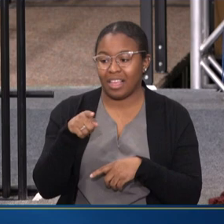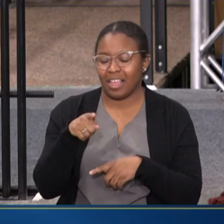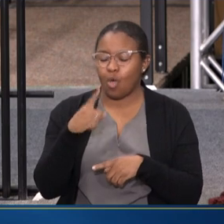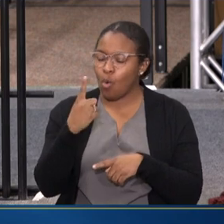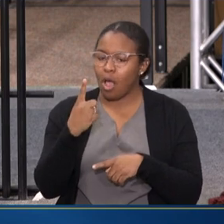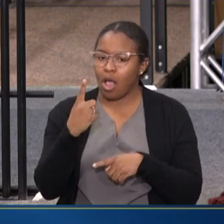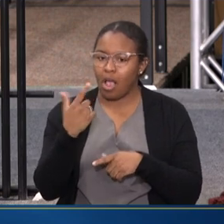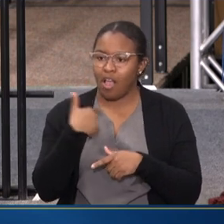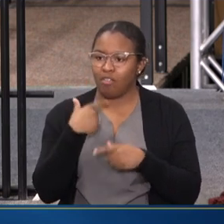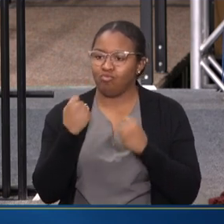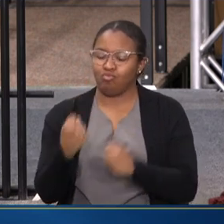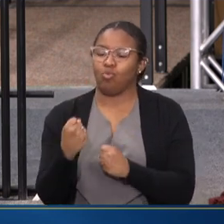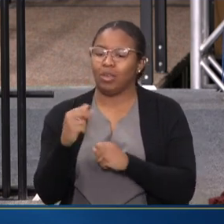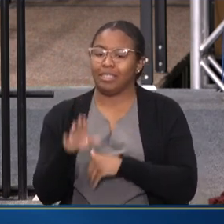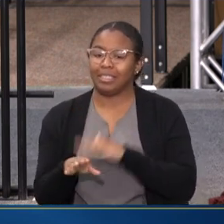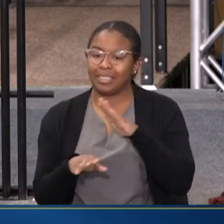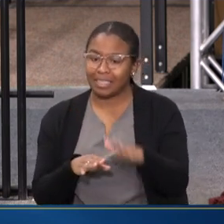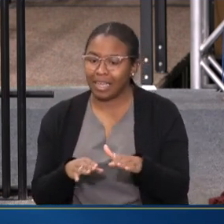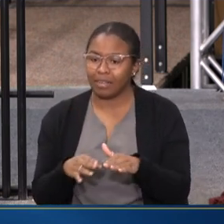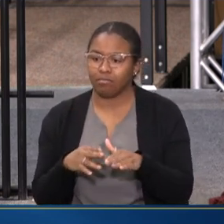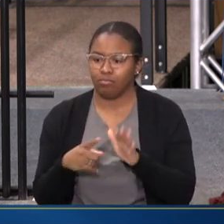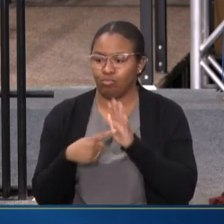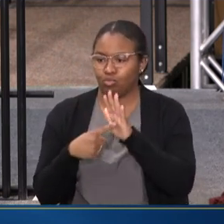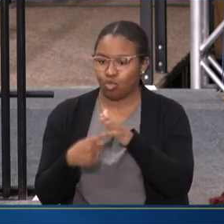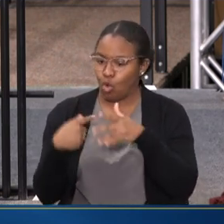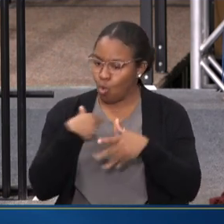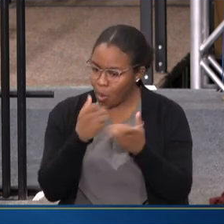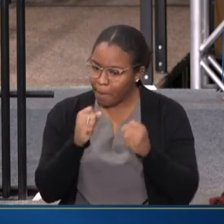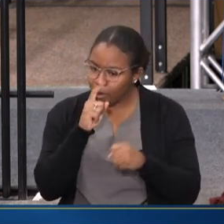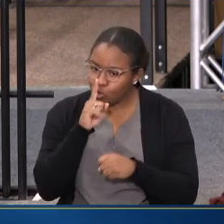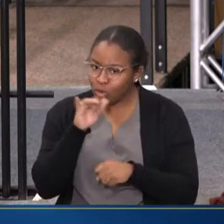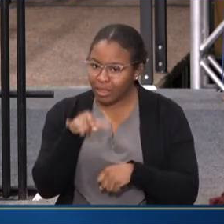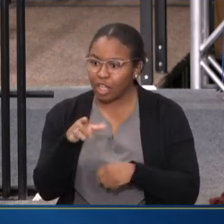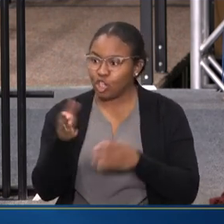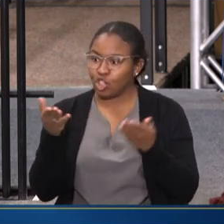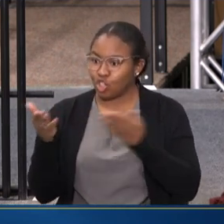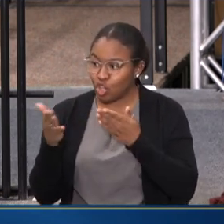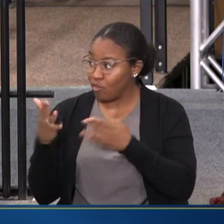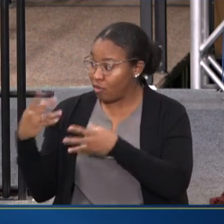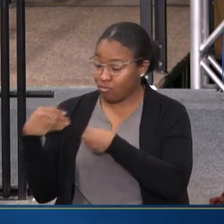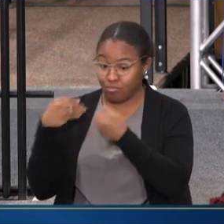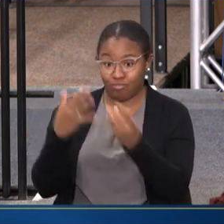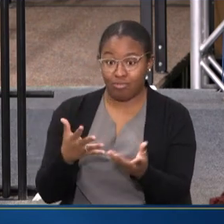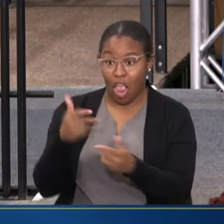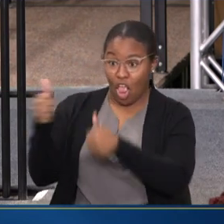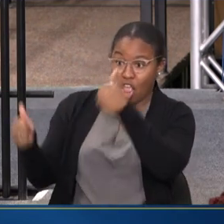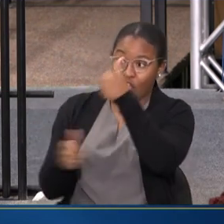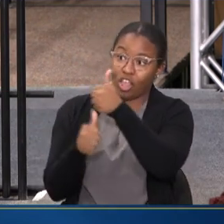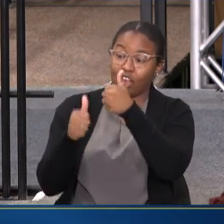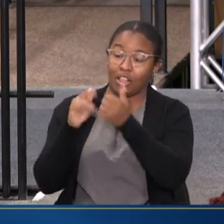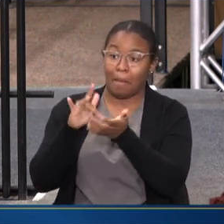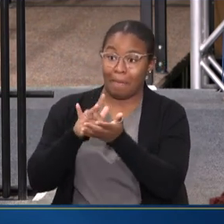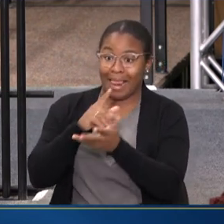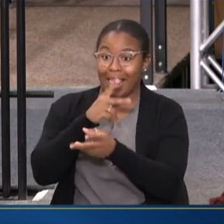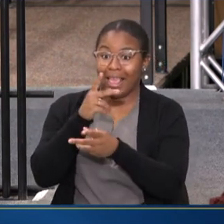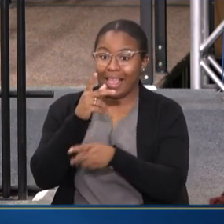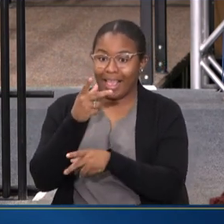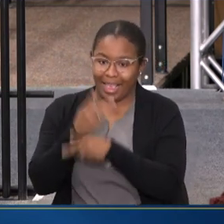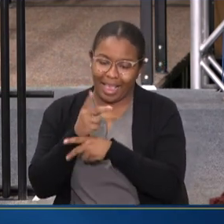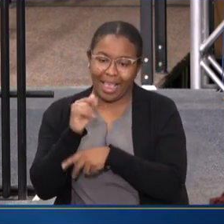OF OUR STRONG STEPS TO SAY WE WANT TO MAKE SURE THAT THE SERVICES THAT ARE PROVIDED UNDER THE MEDICAID PROGRAM REALLY